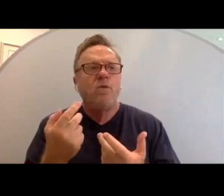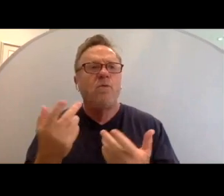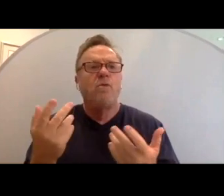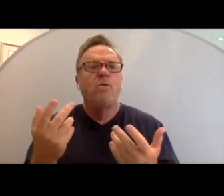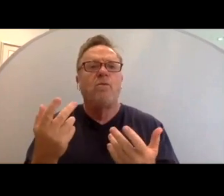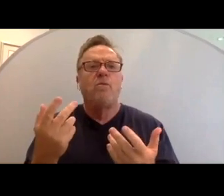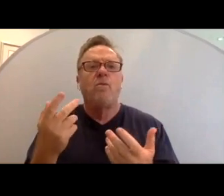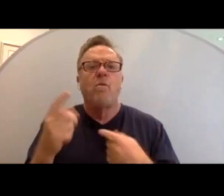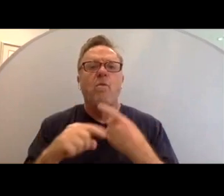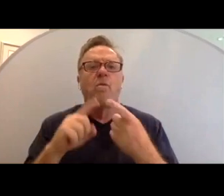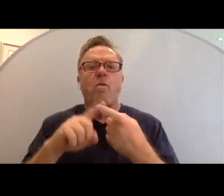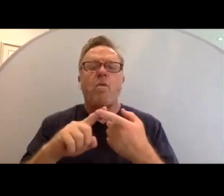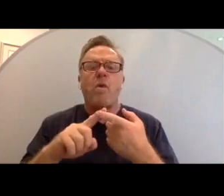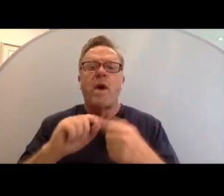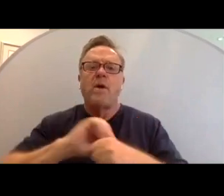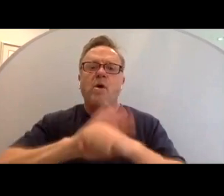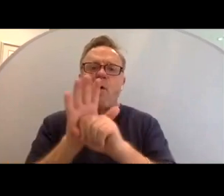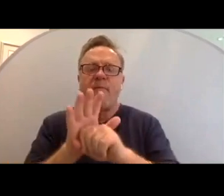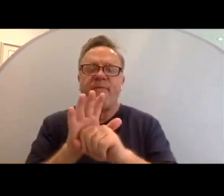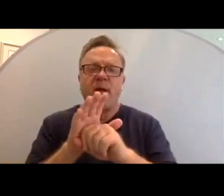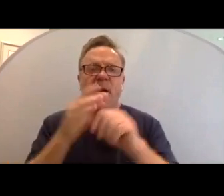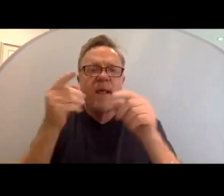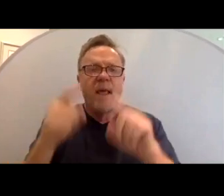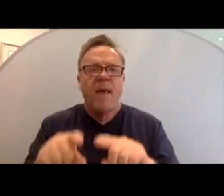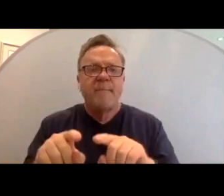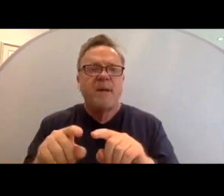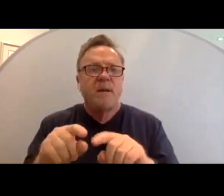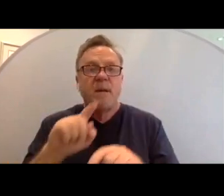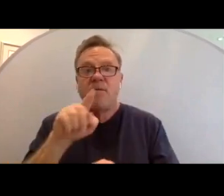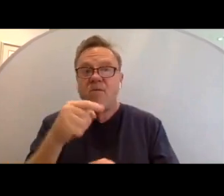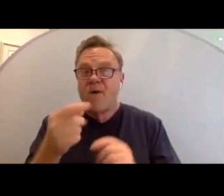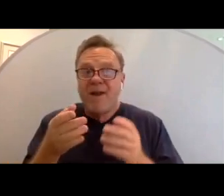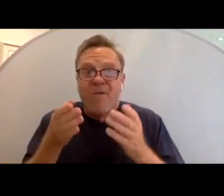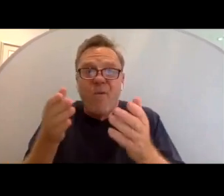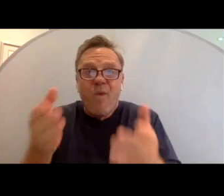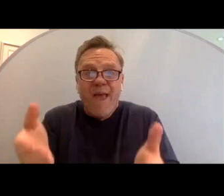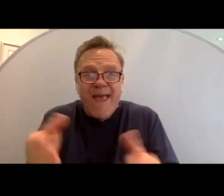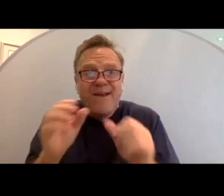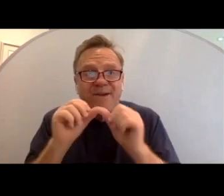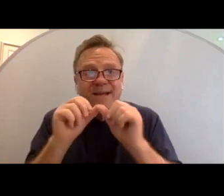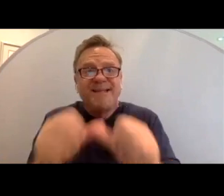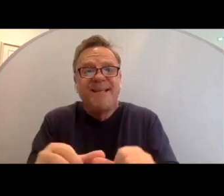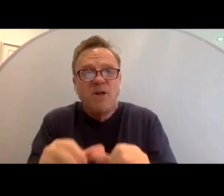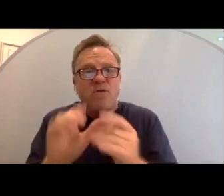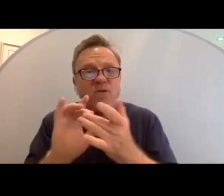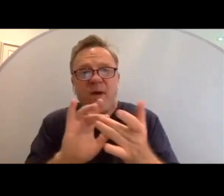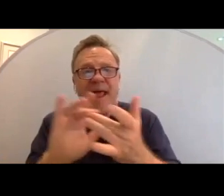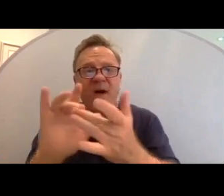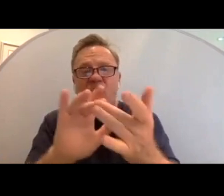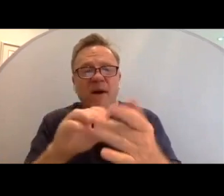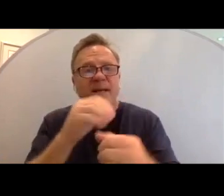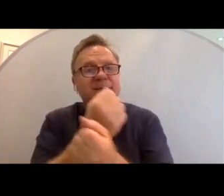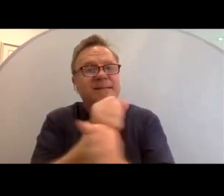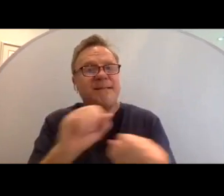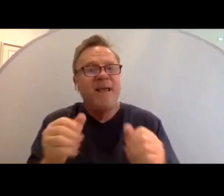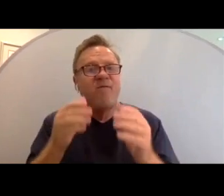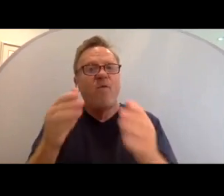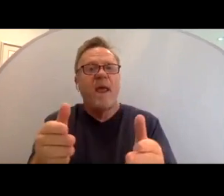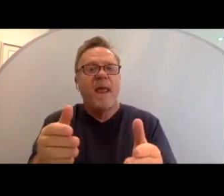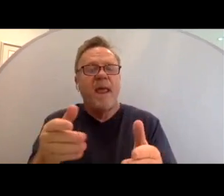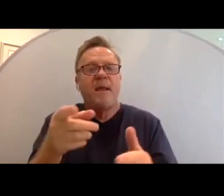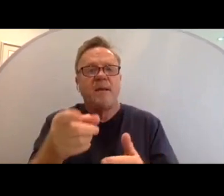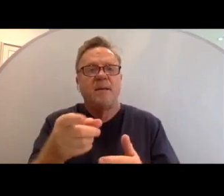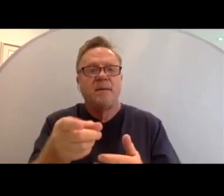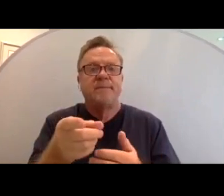COVID hits? And the only way to continue to network in a safe way is perhaps